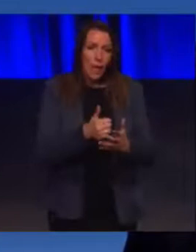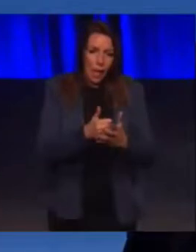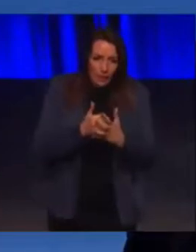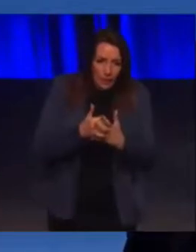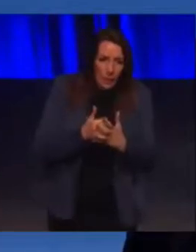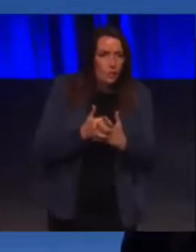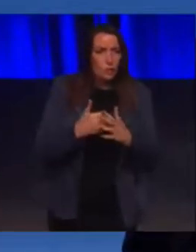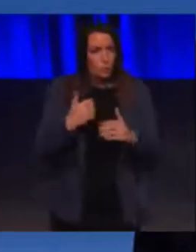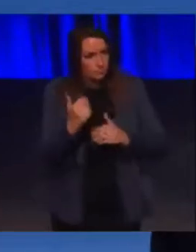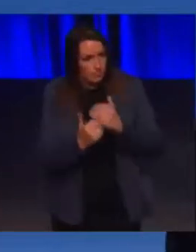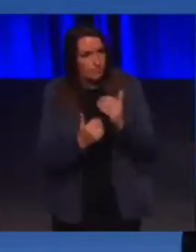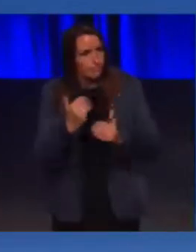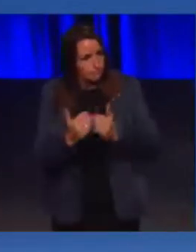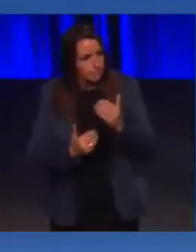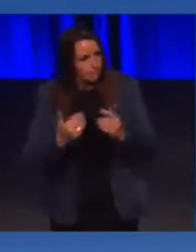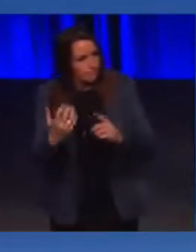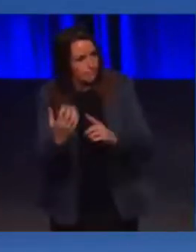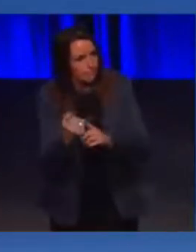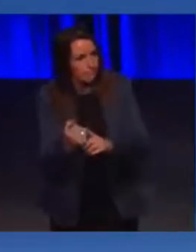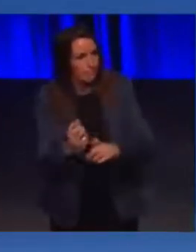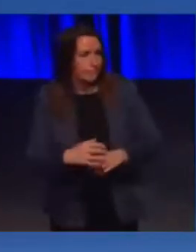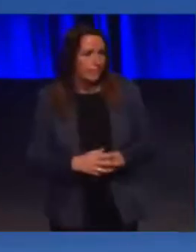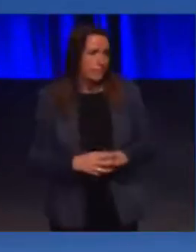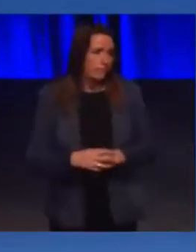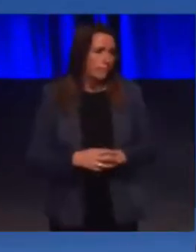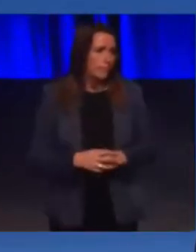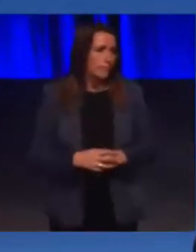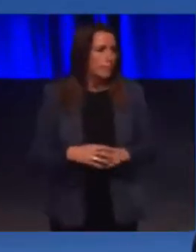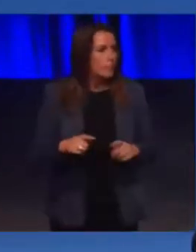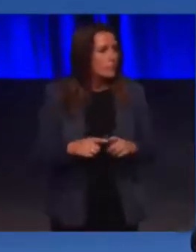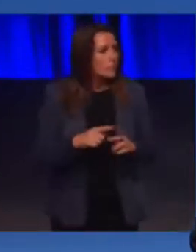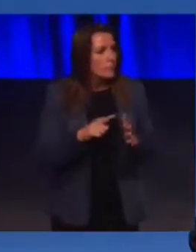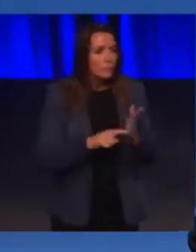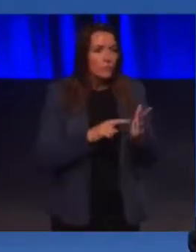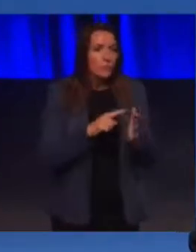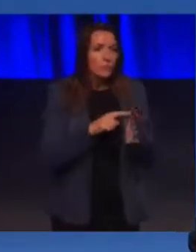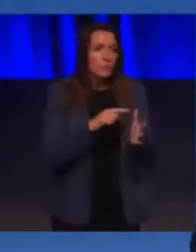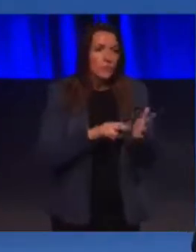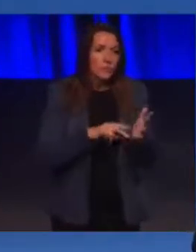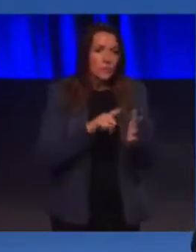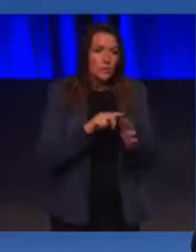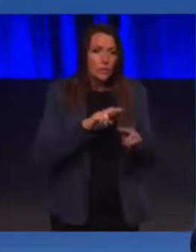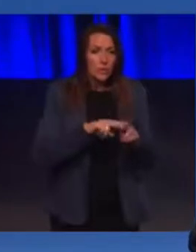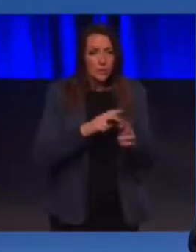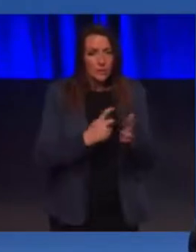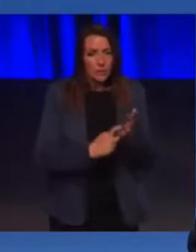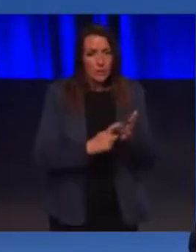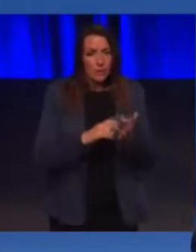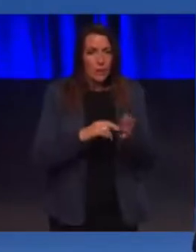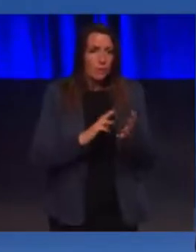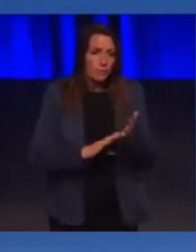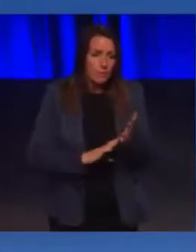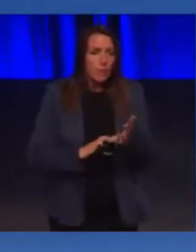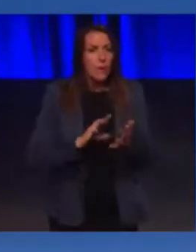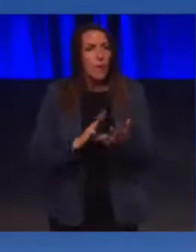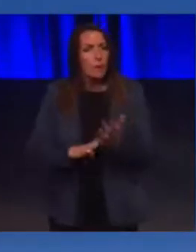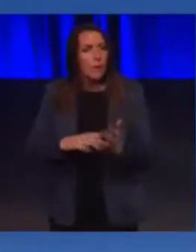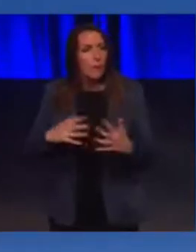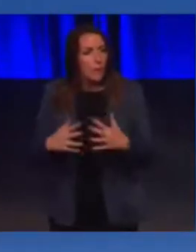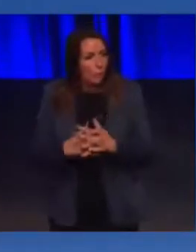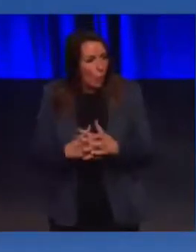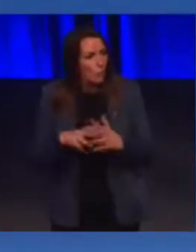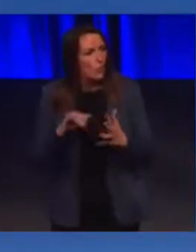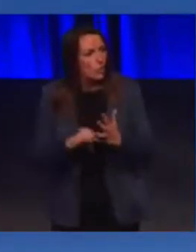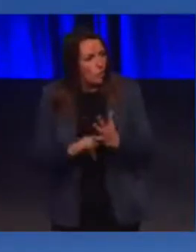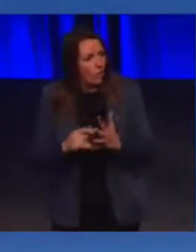embark on and beyond. And I would pay a tribute also to Jean Freeman, to Maureen Watt, to Marie Todd, to Shirley-Anne